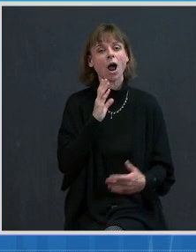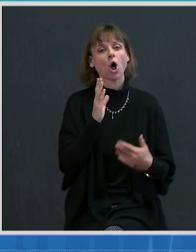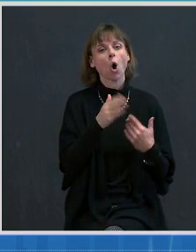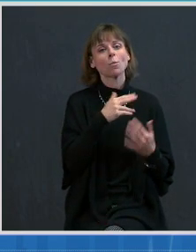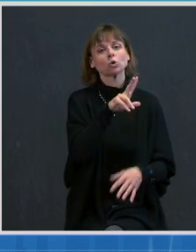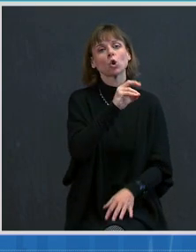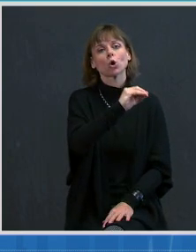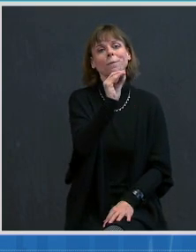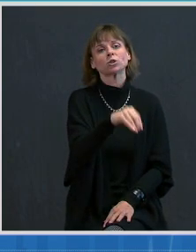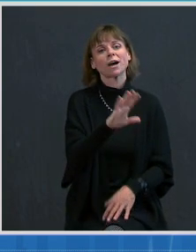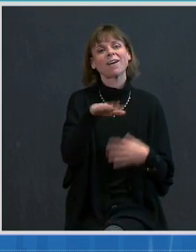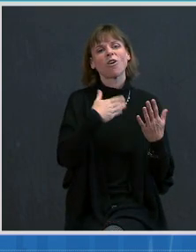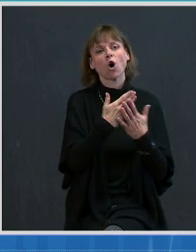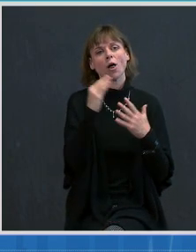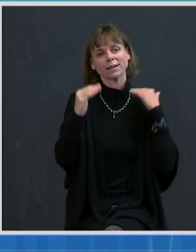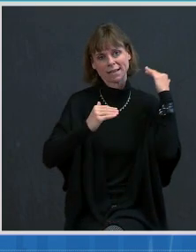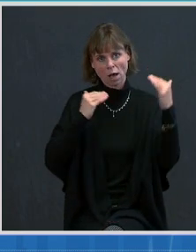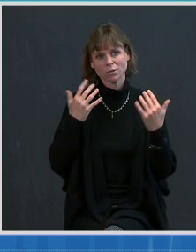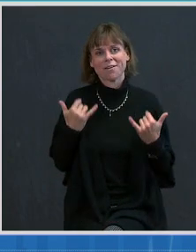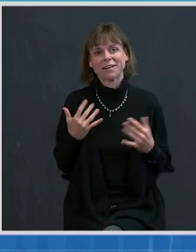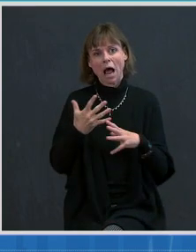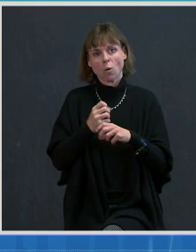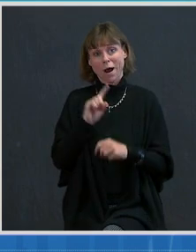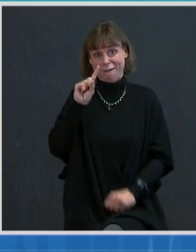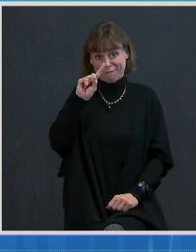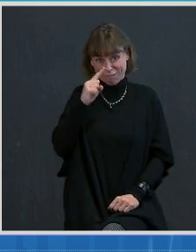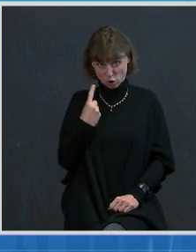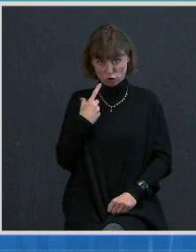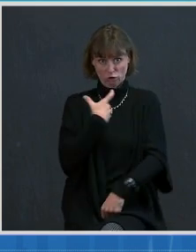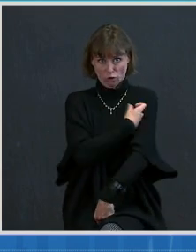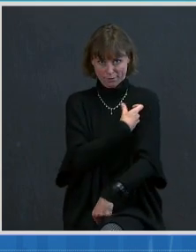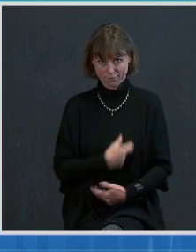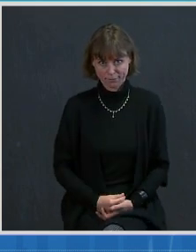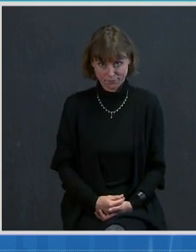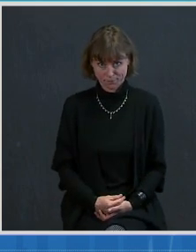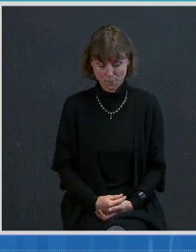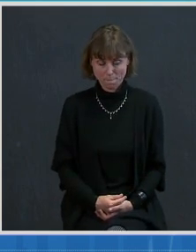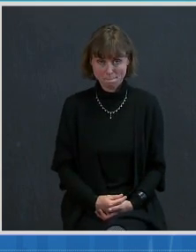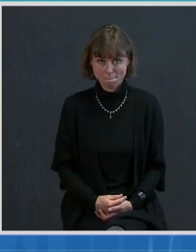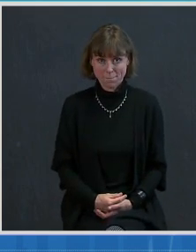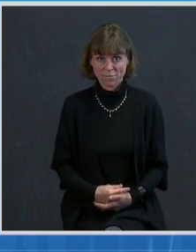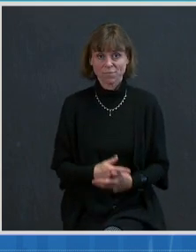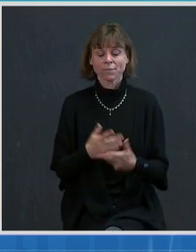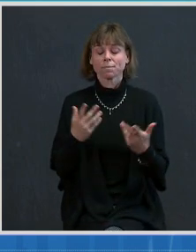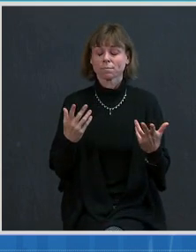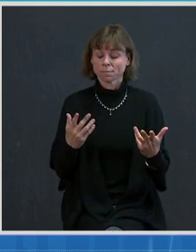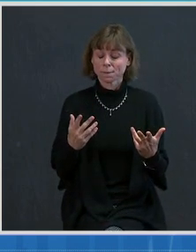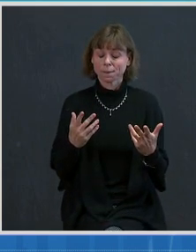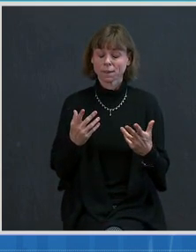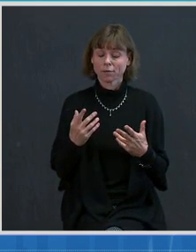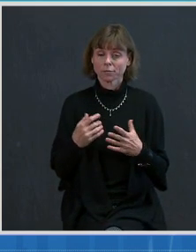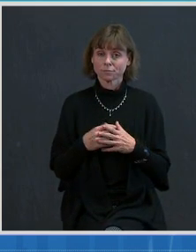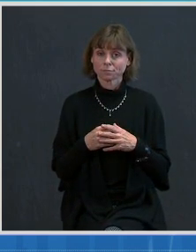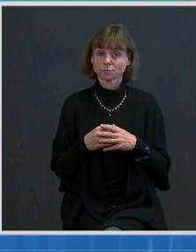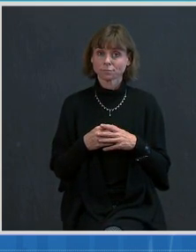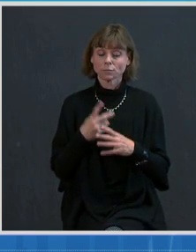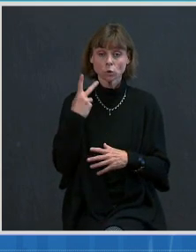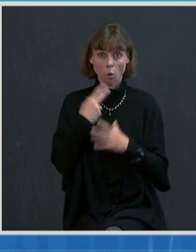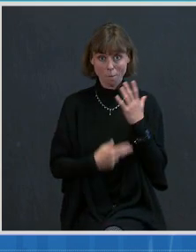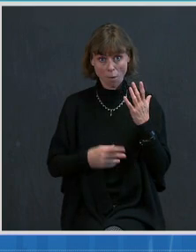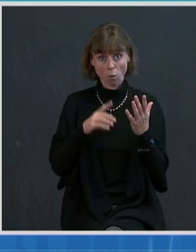shot. And I think it's important for reasons that I think both Dr. Swalensky and Fauci can articulate